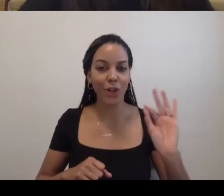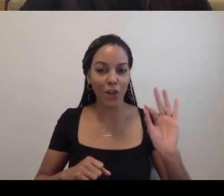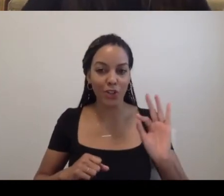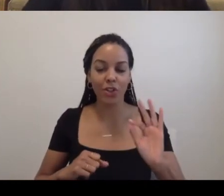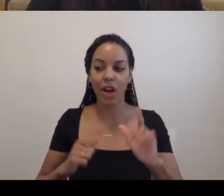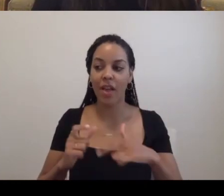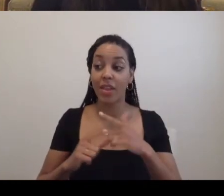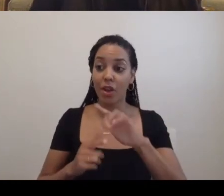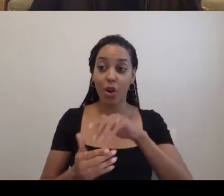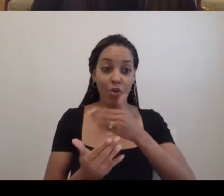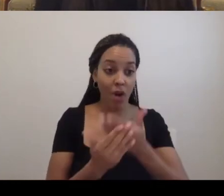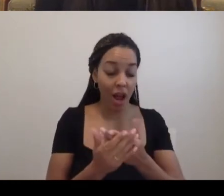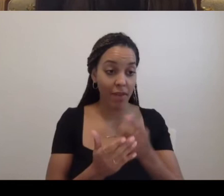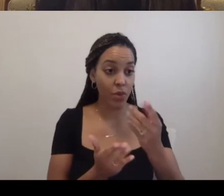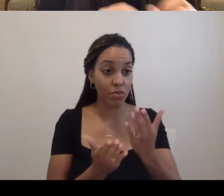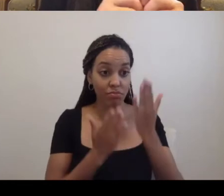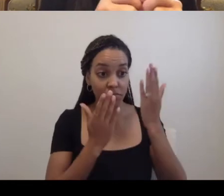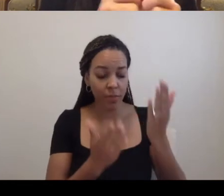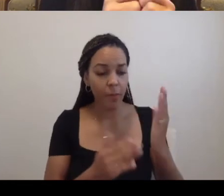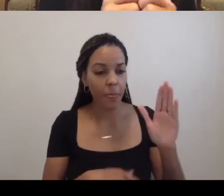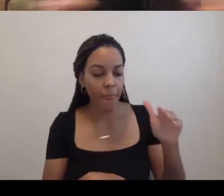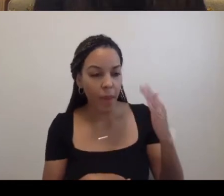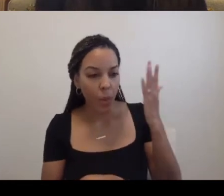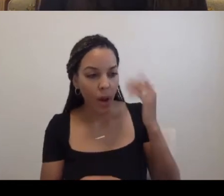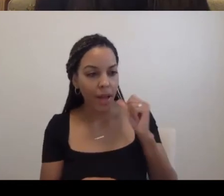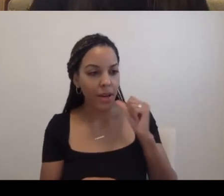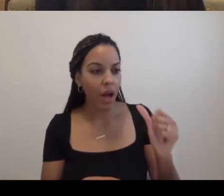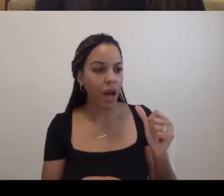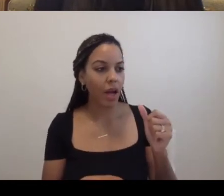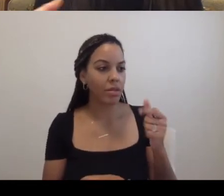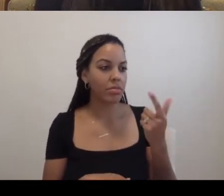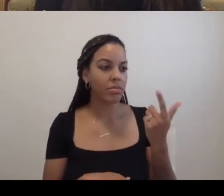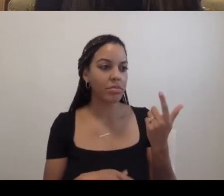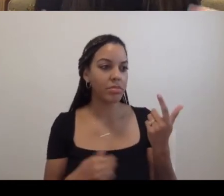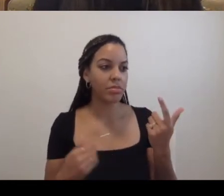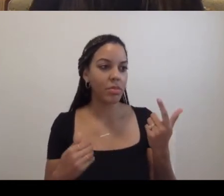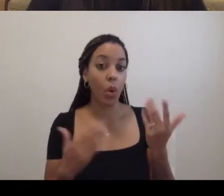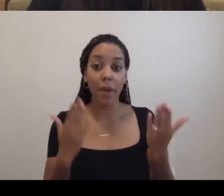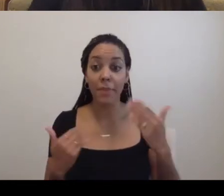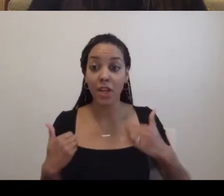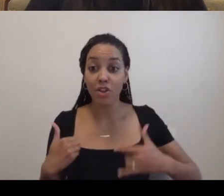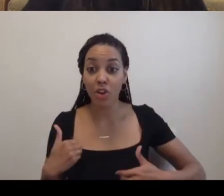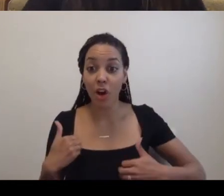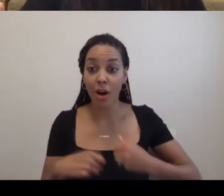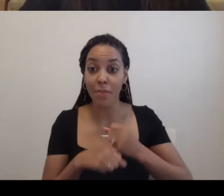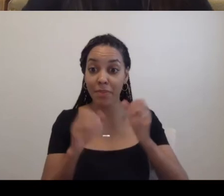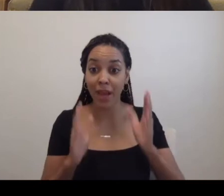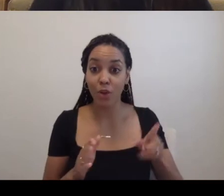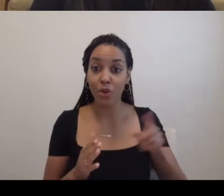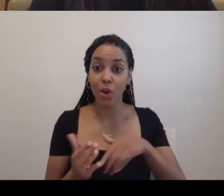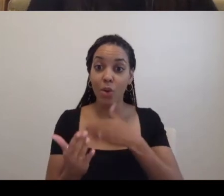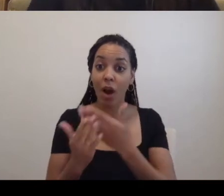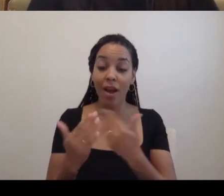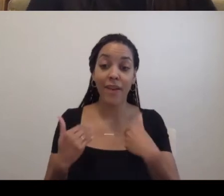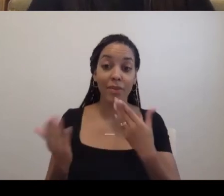arrive and propose or, um, or a guitar maker, but you arrive with a, with a